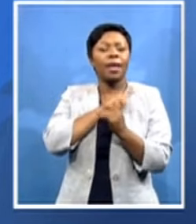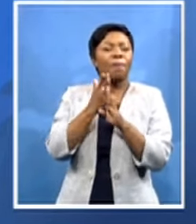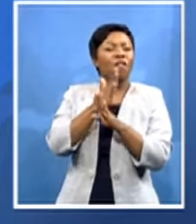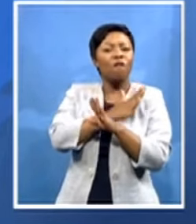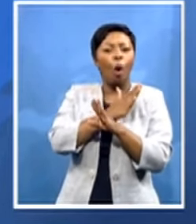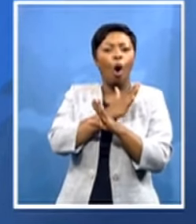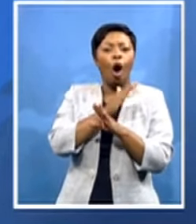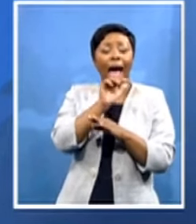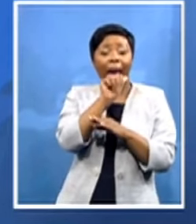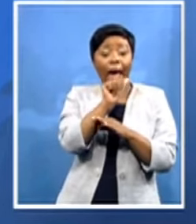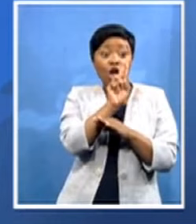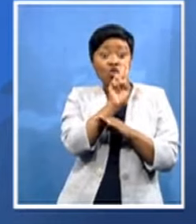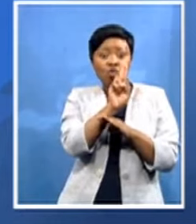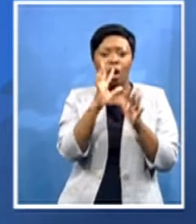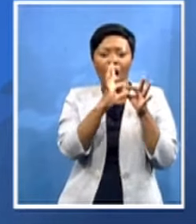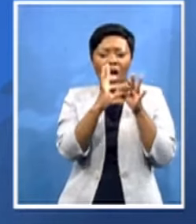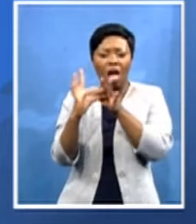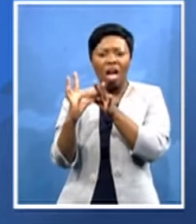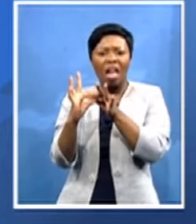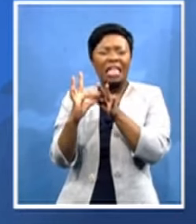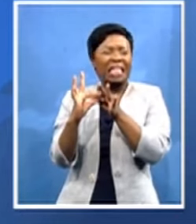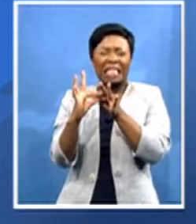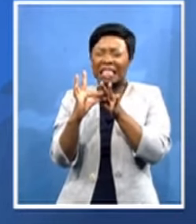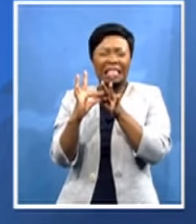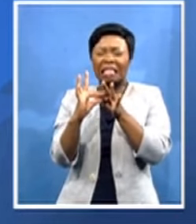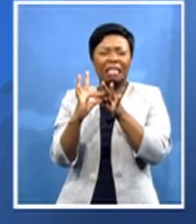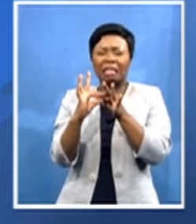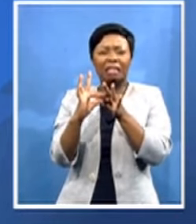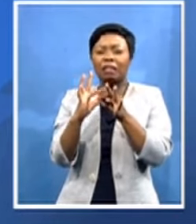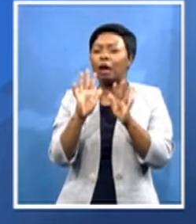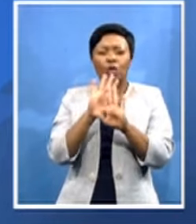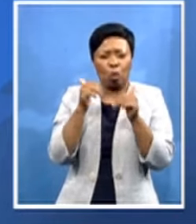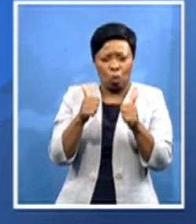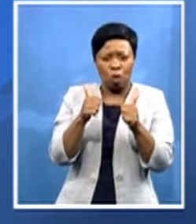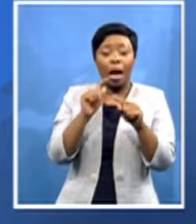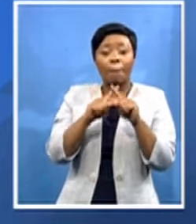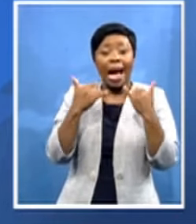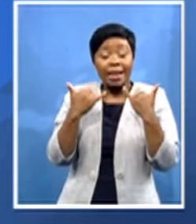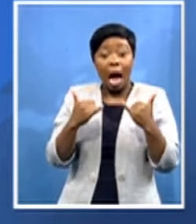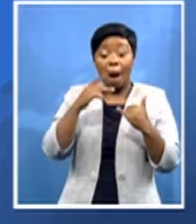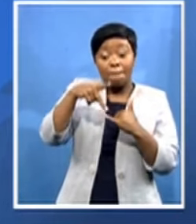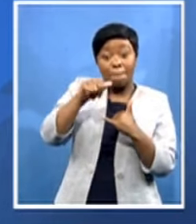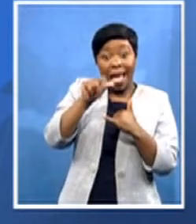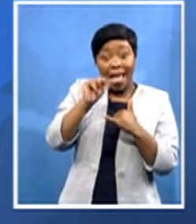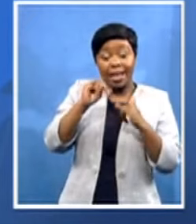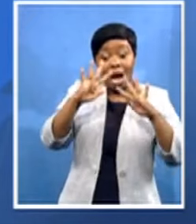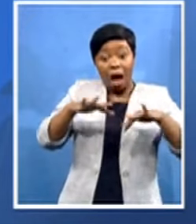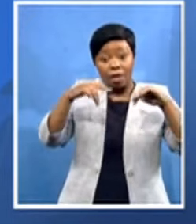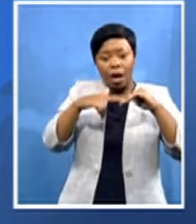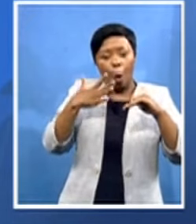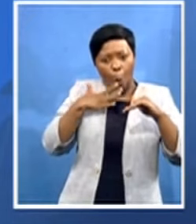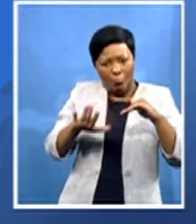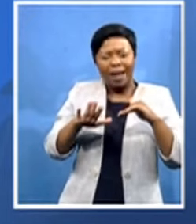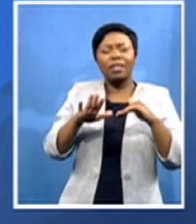for most of the time now we are saying as pan-african parliament we want to go the au song we want to